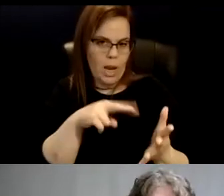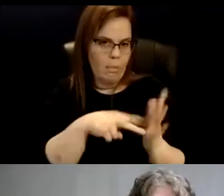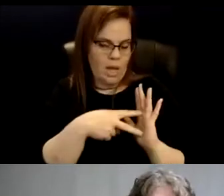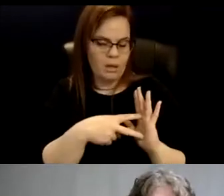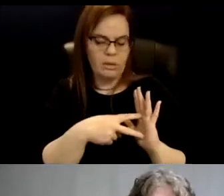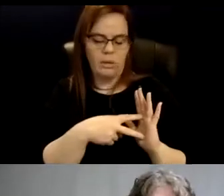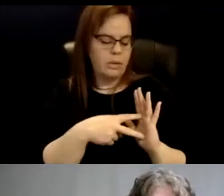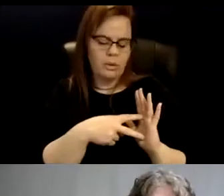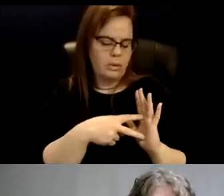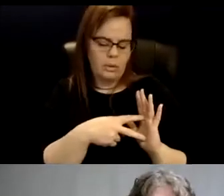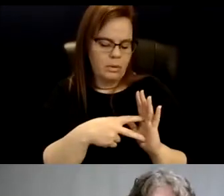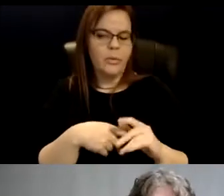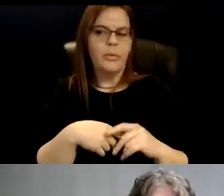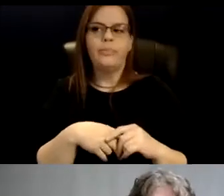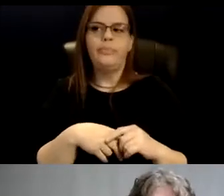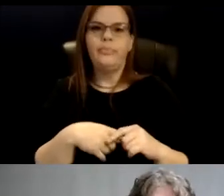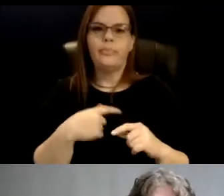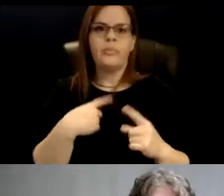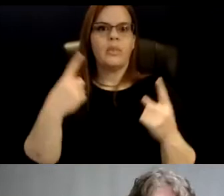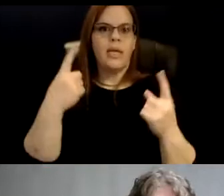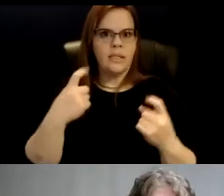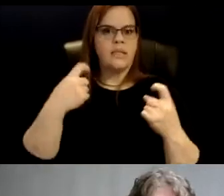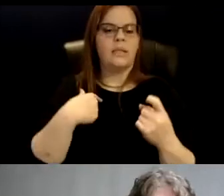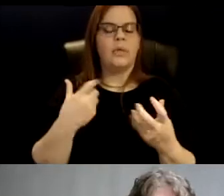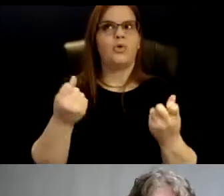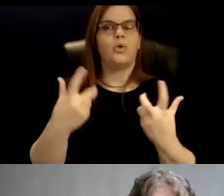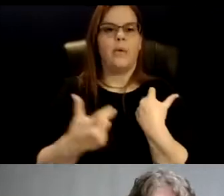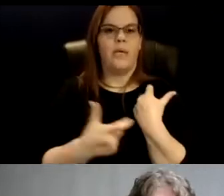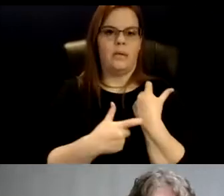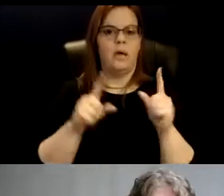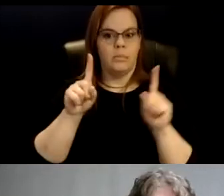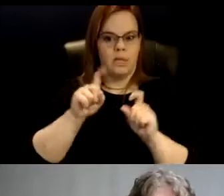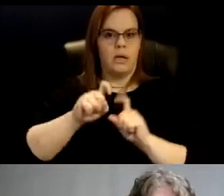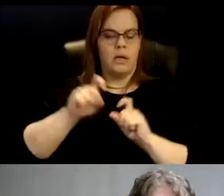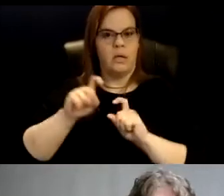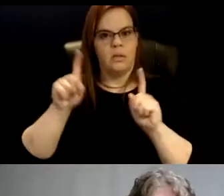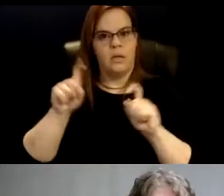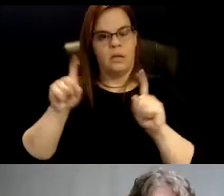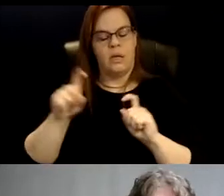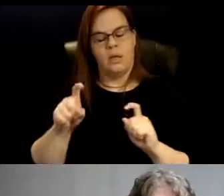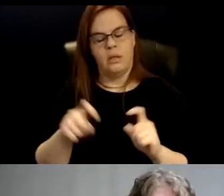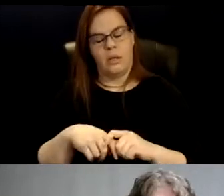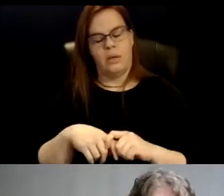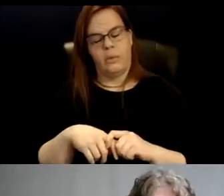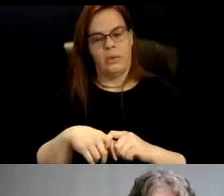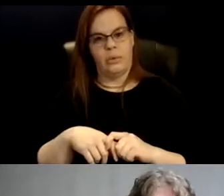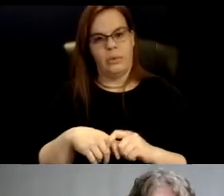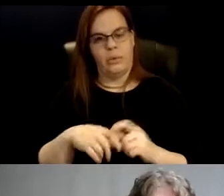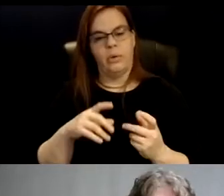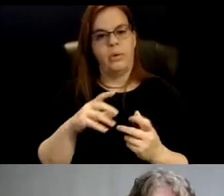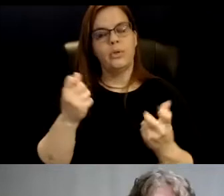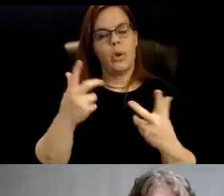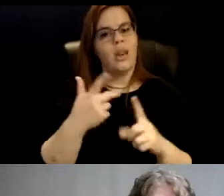tests, so many, um, and each one of those tests, um, from, uh, preschool